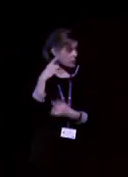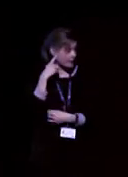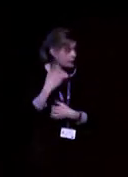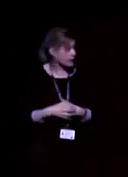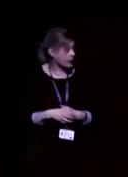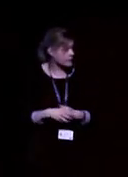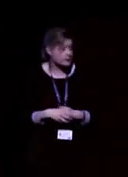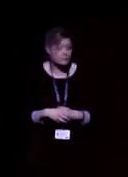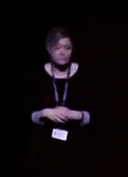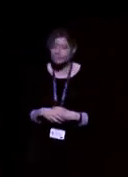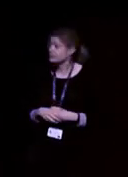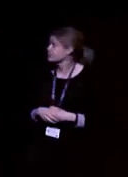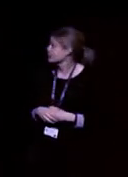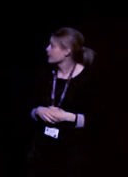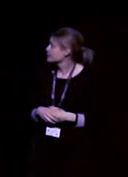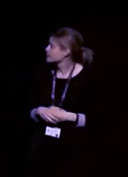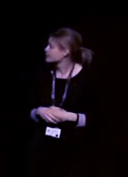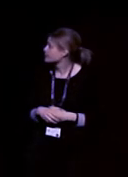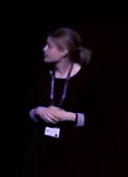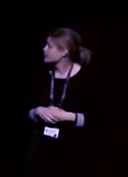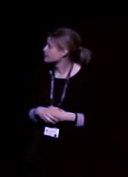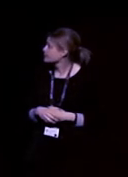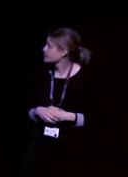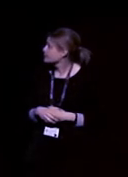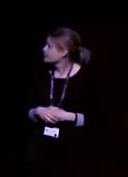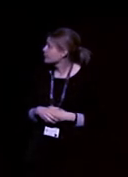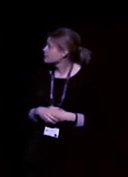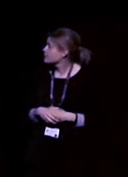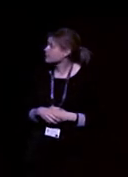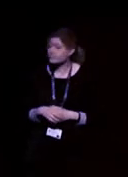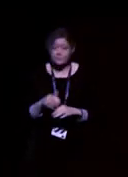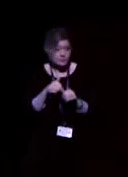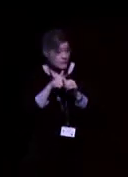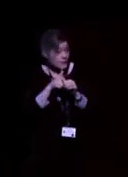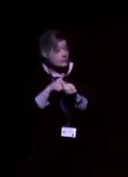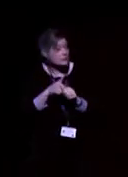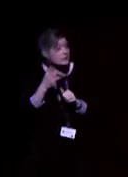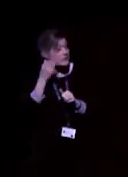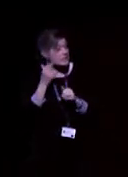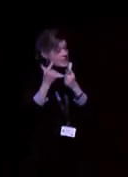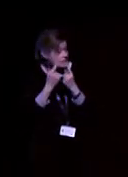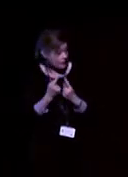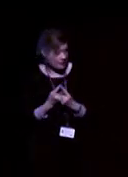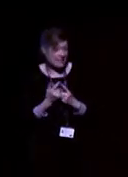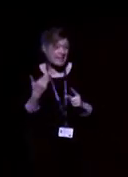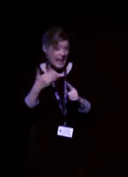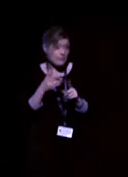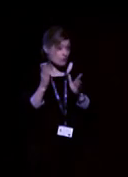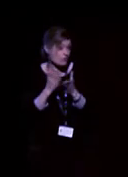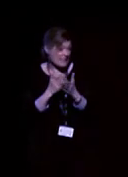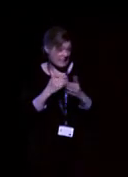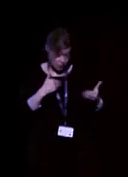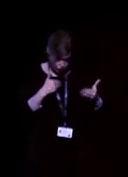hearing aids. And essentially, the assistive listening device is designed to reduce the barrier of distance.